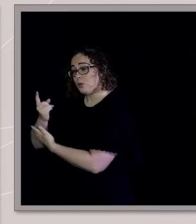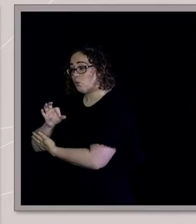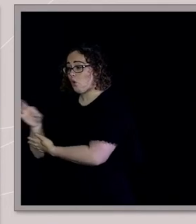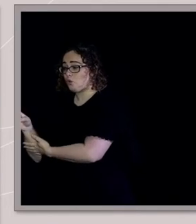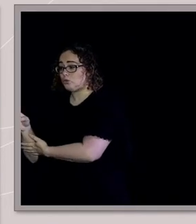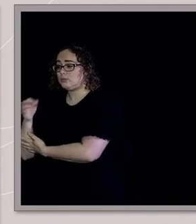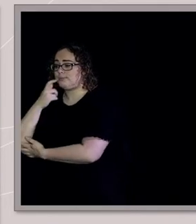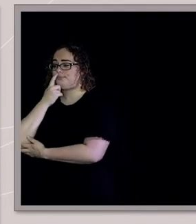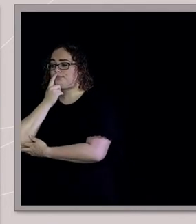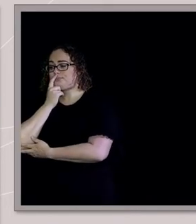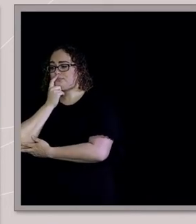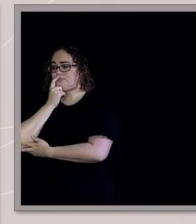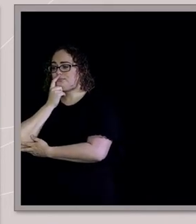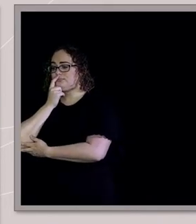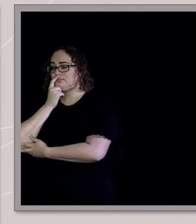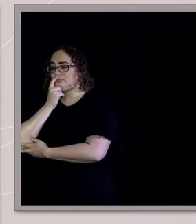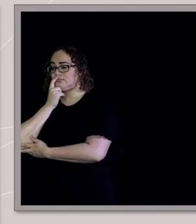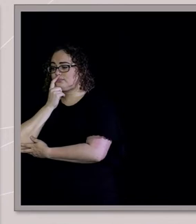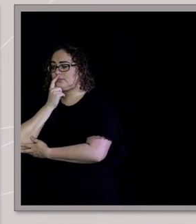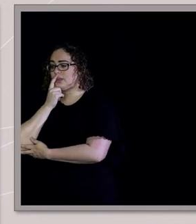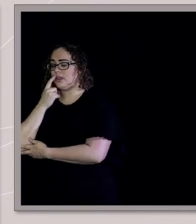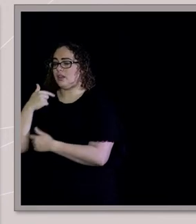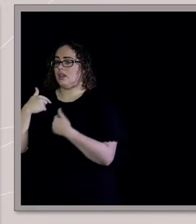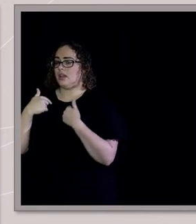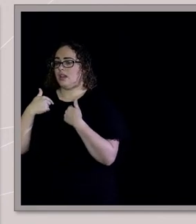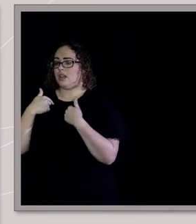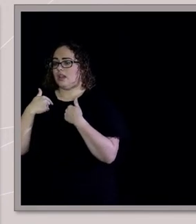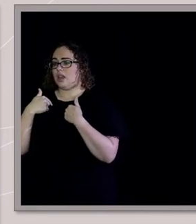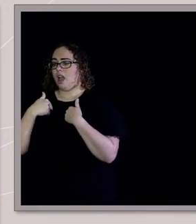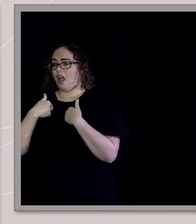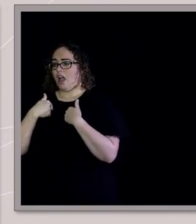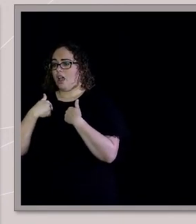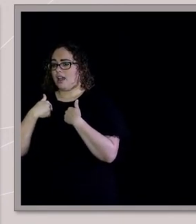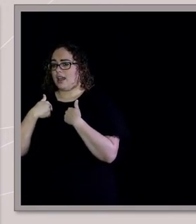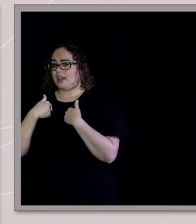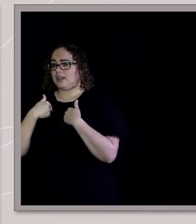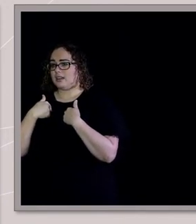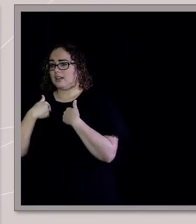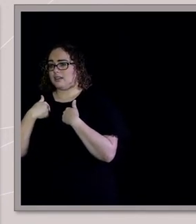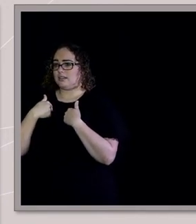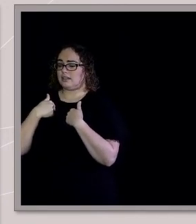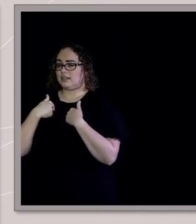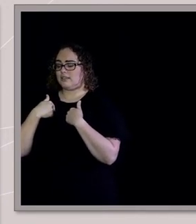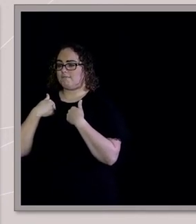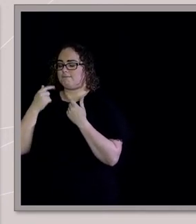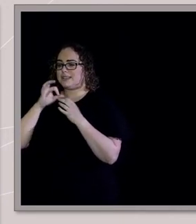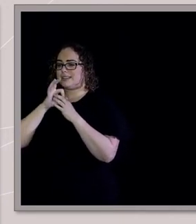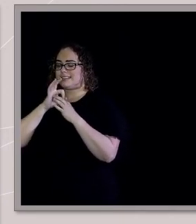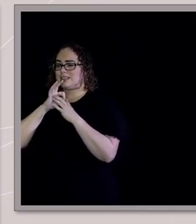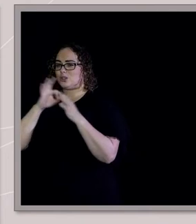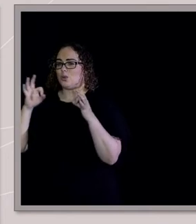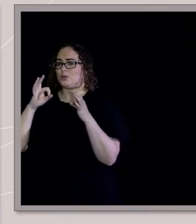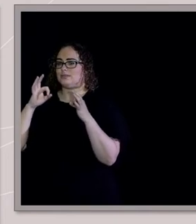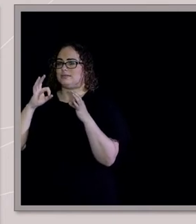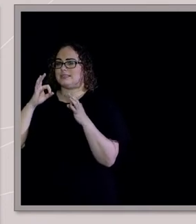I didn't say anything. I just kept those doubts to myself right through my teenage